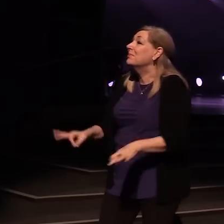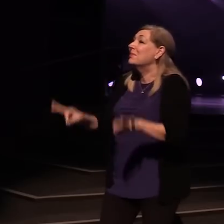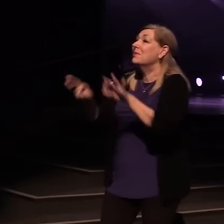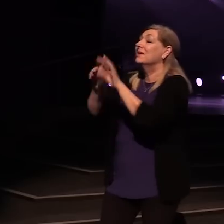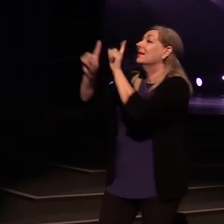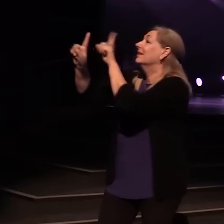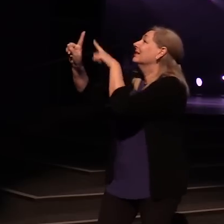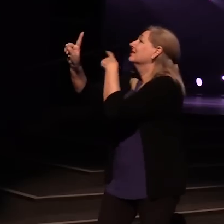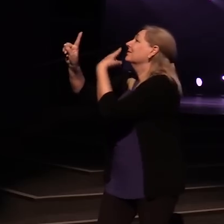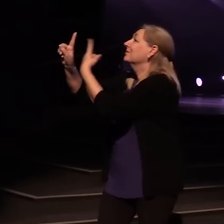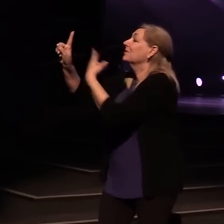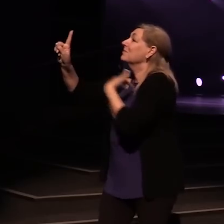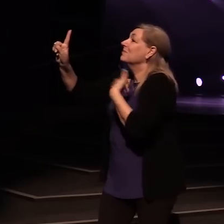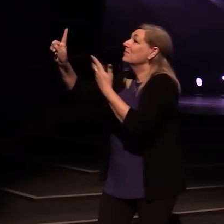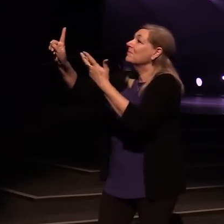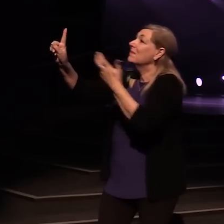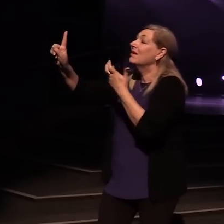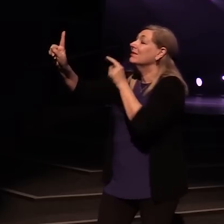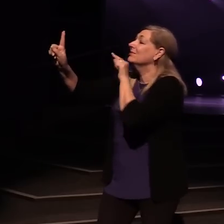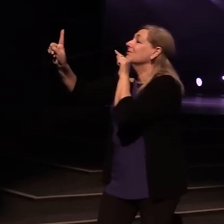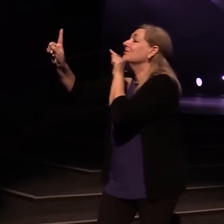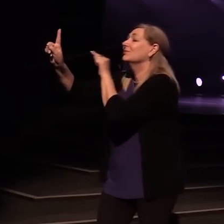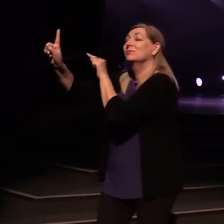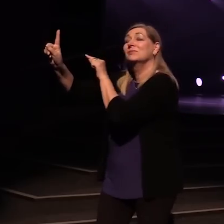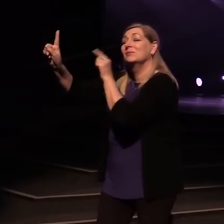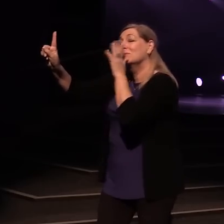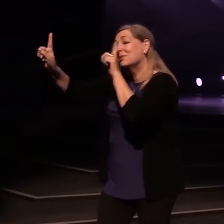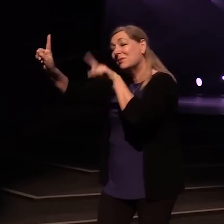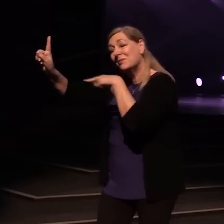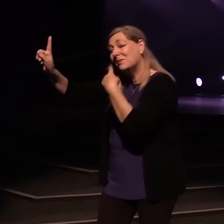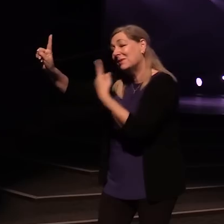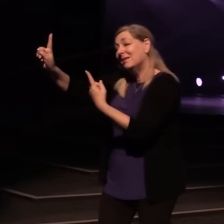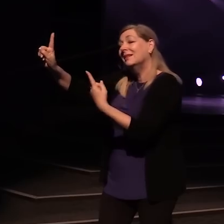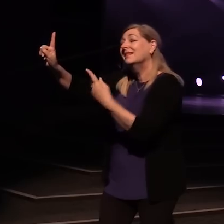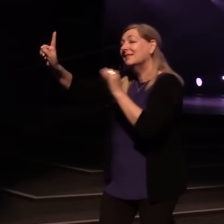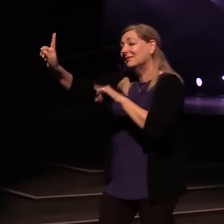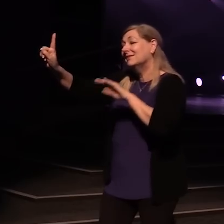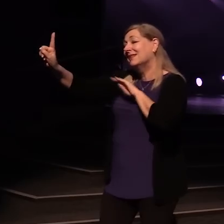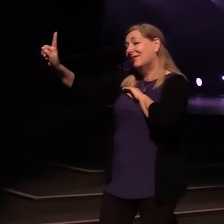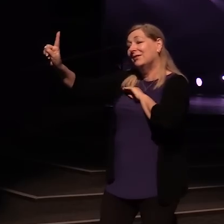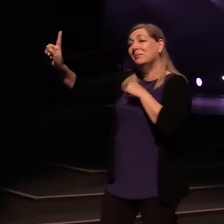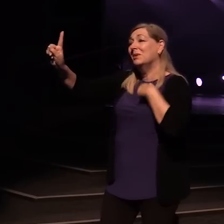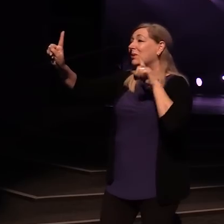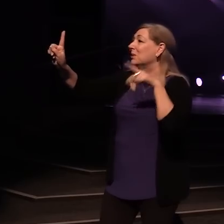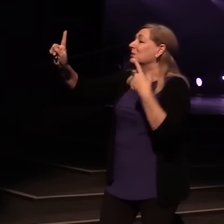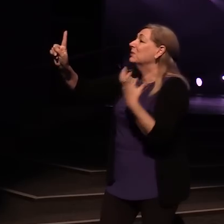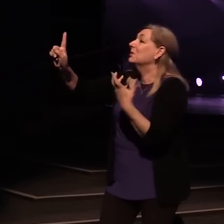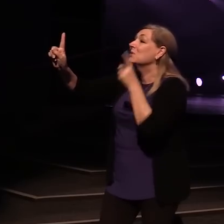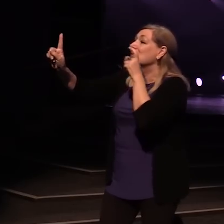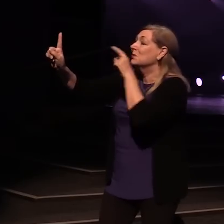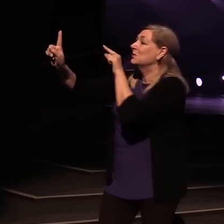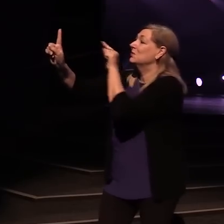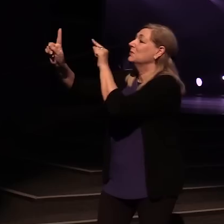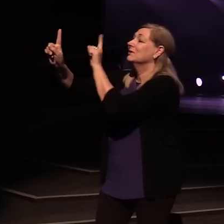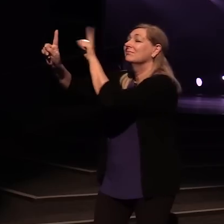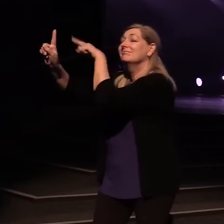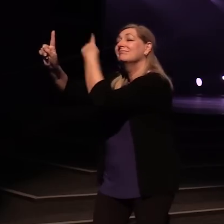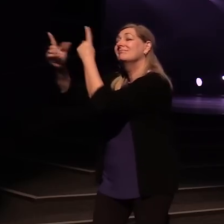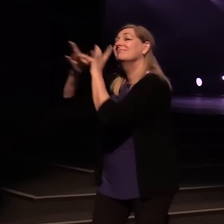that You can do. Oh, I just want You.